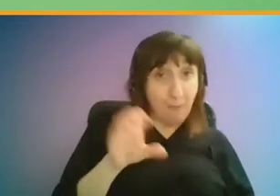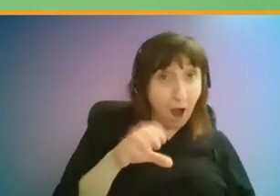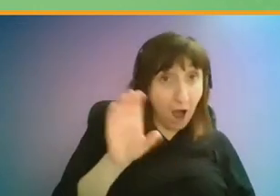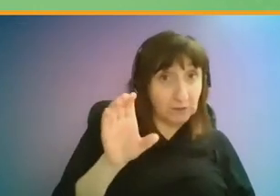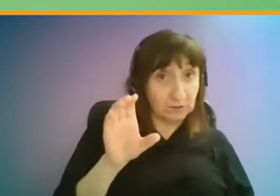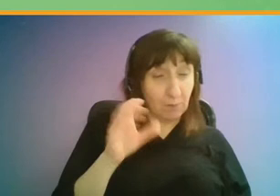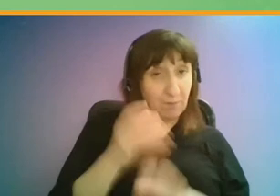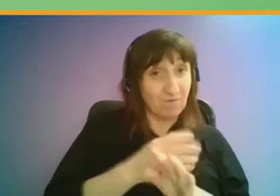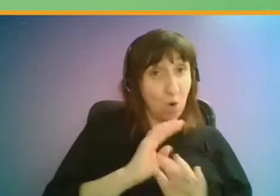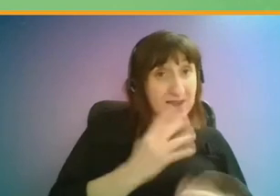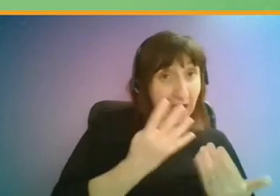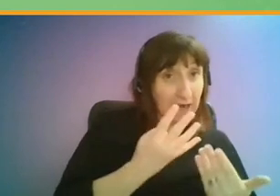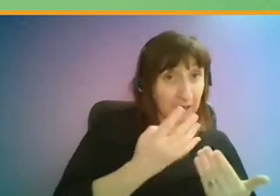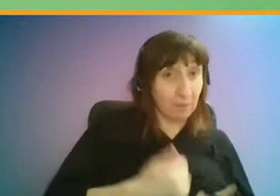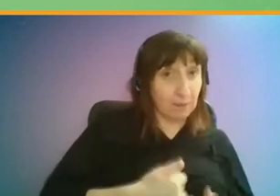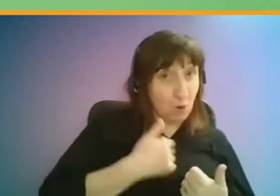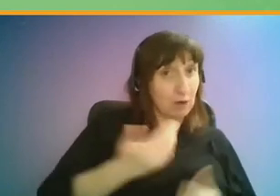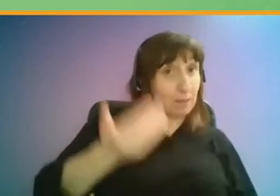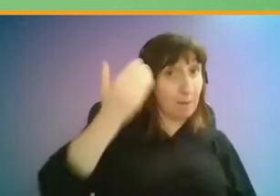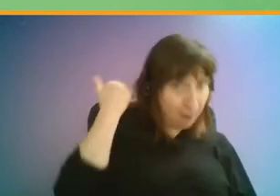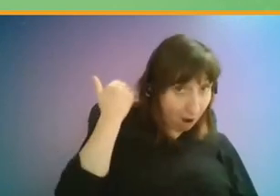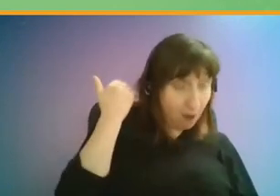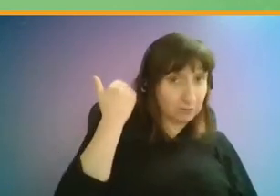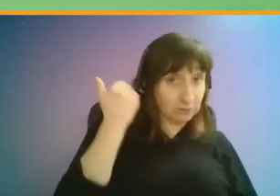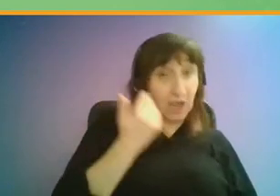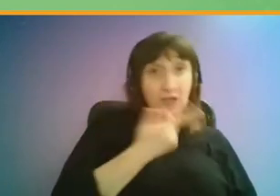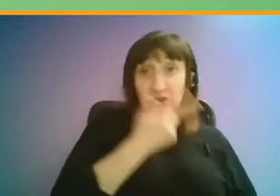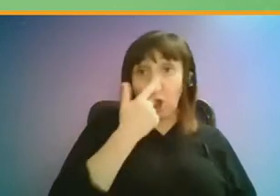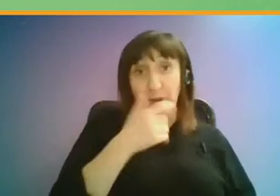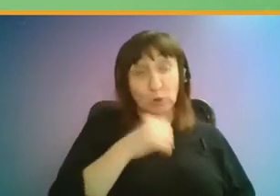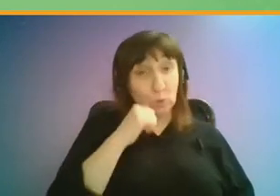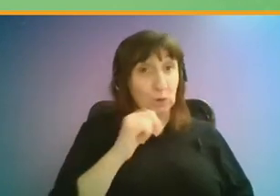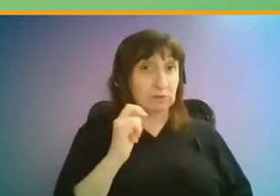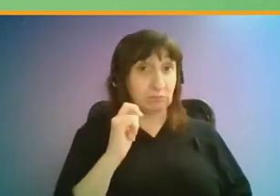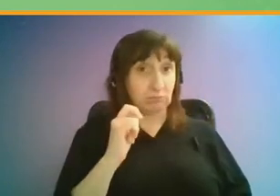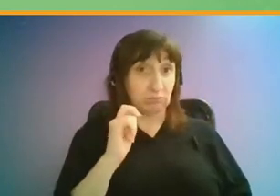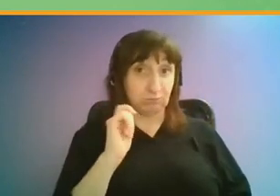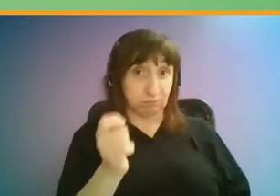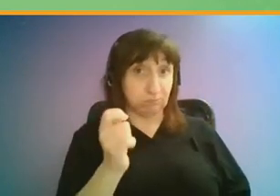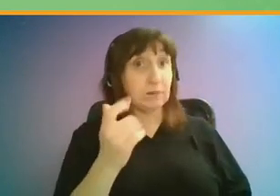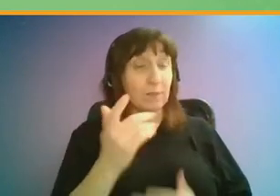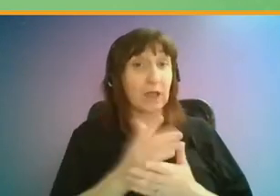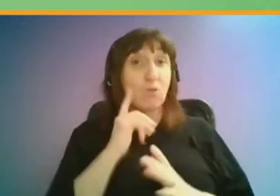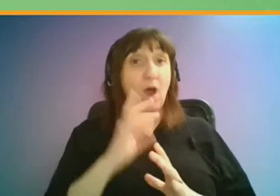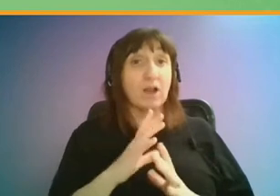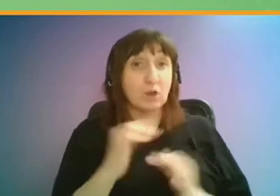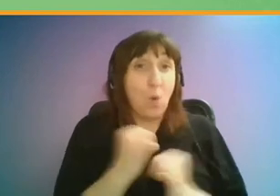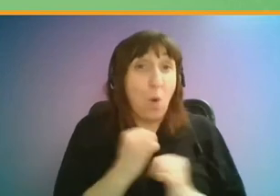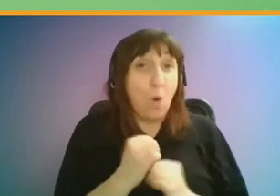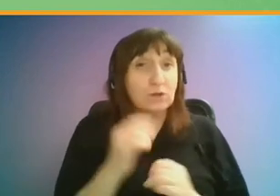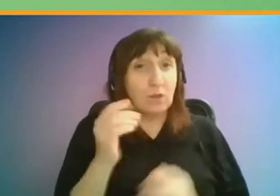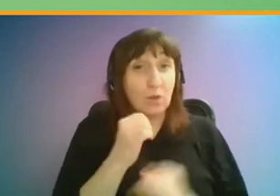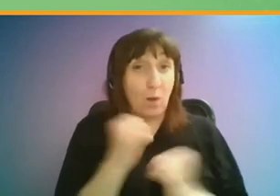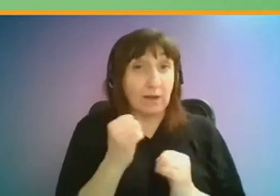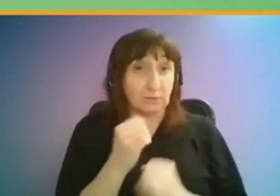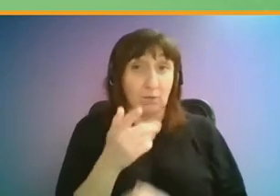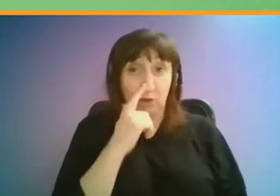9am before, some of us could actually use them, especially when it's freezing cold in the winter.